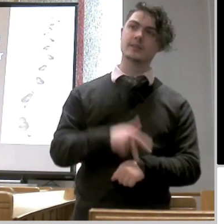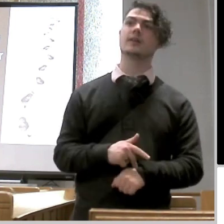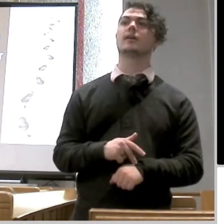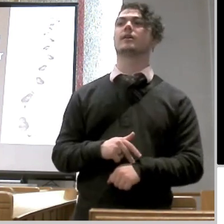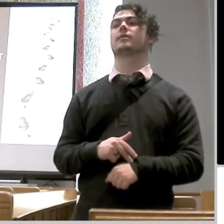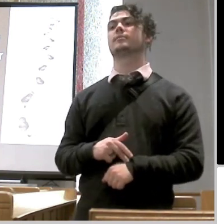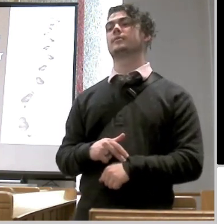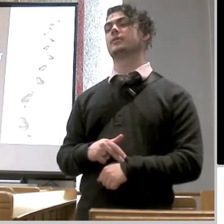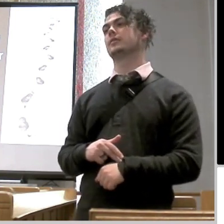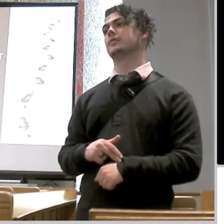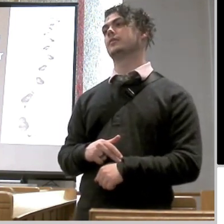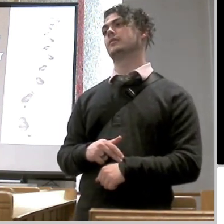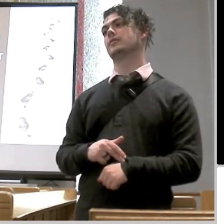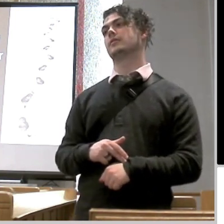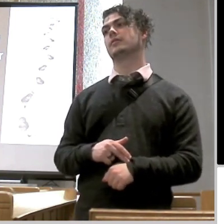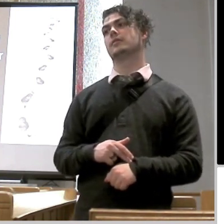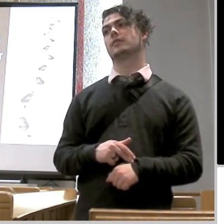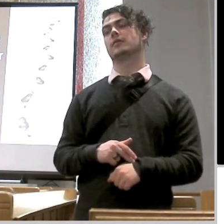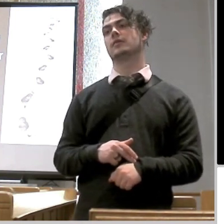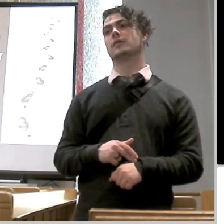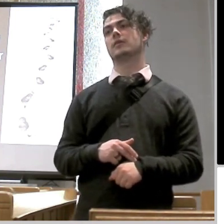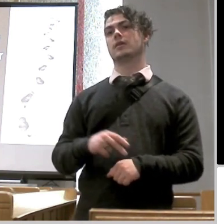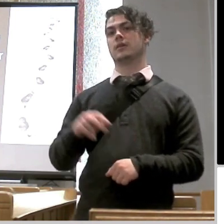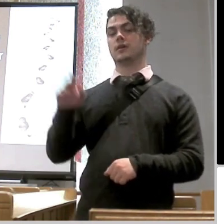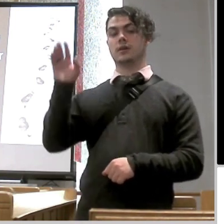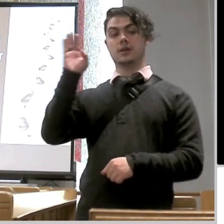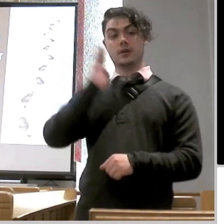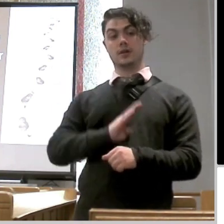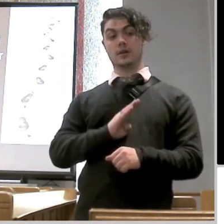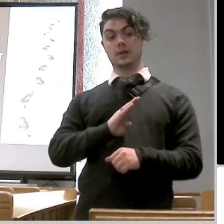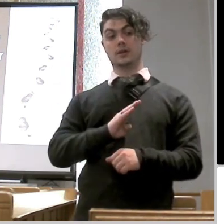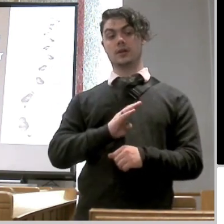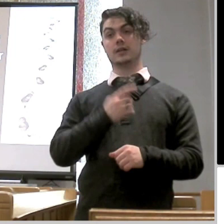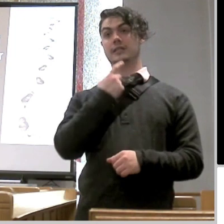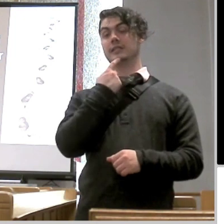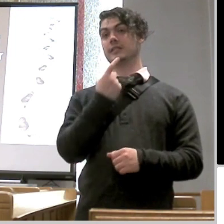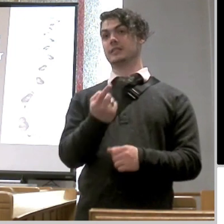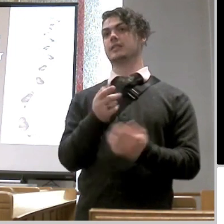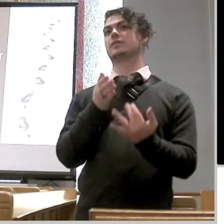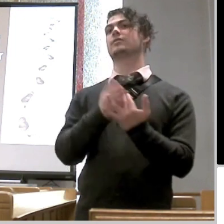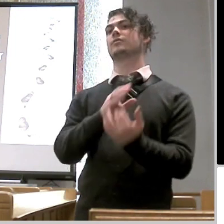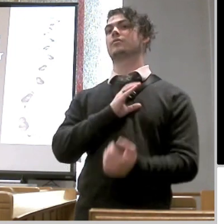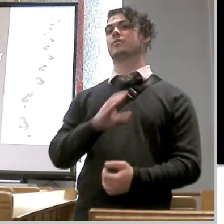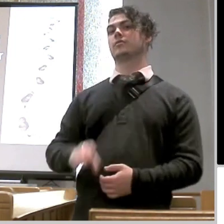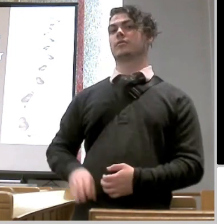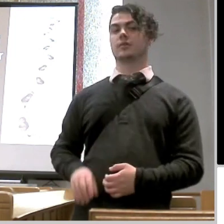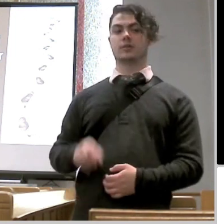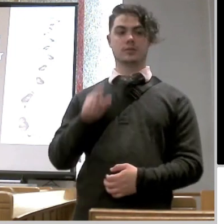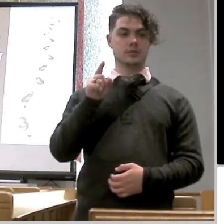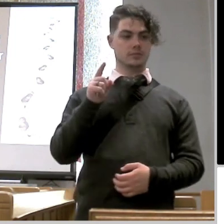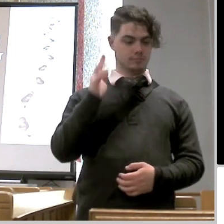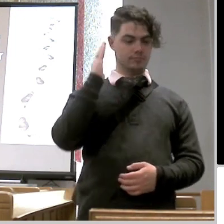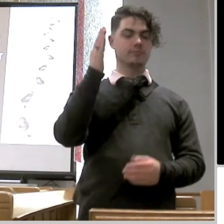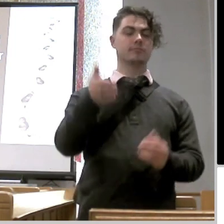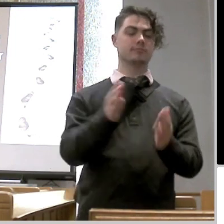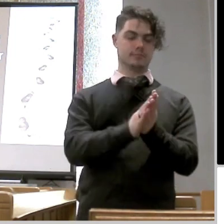the bible says here god says through christ you will glorify god